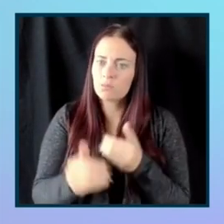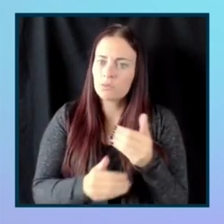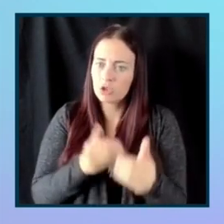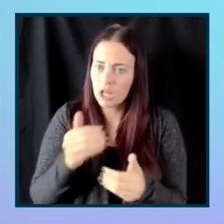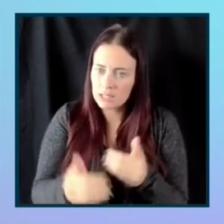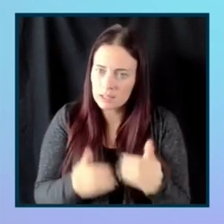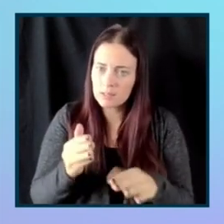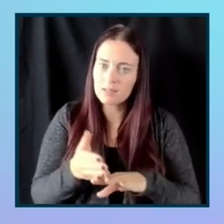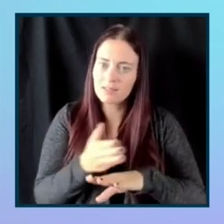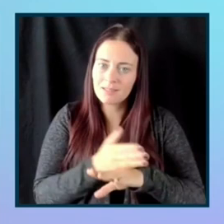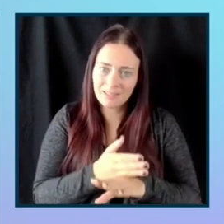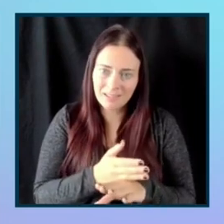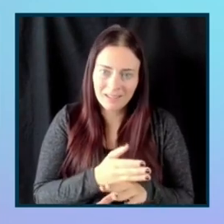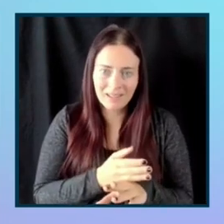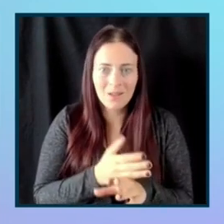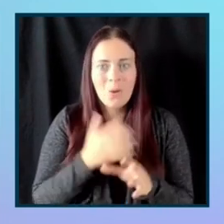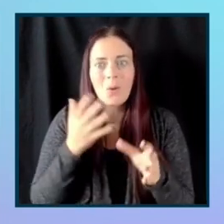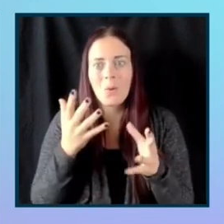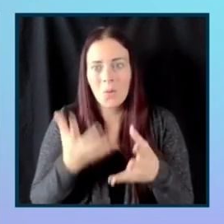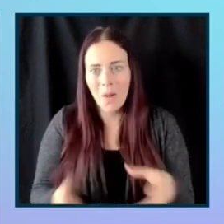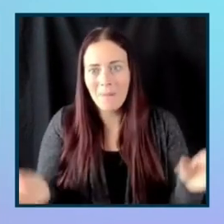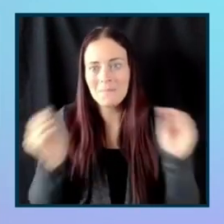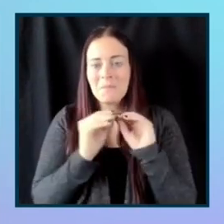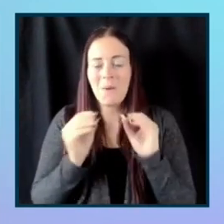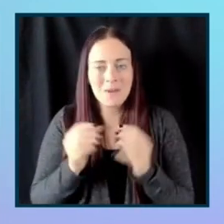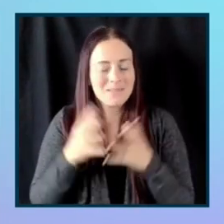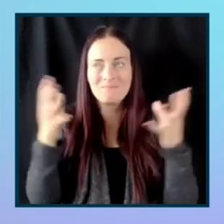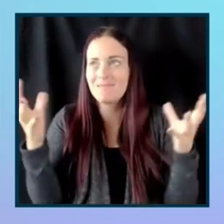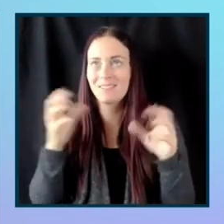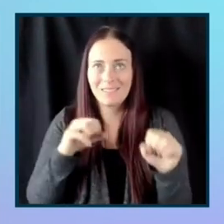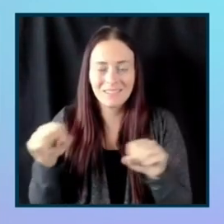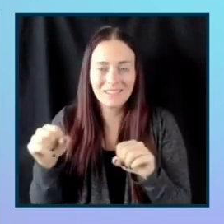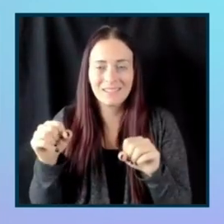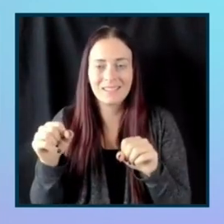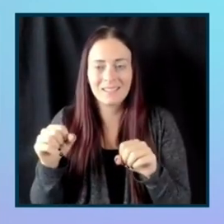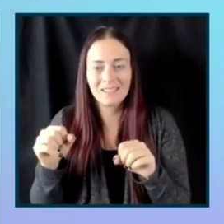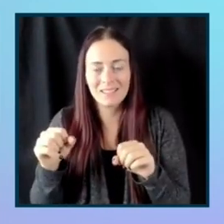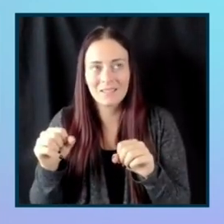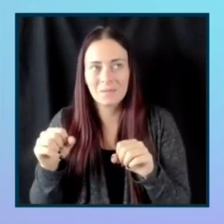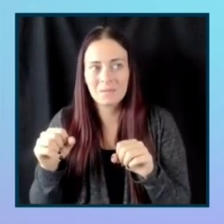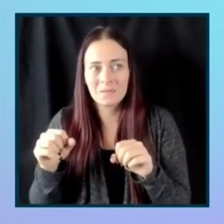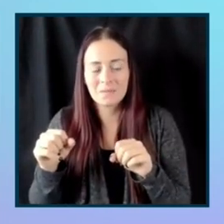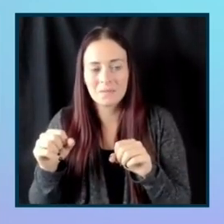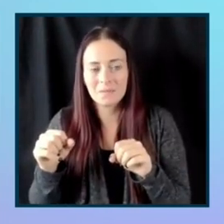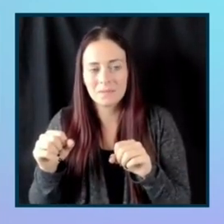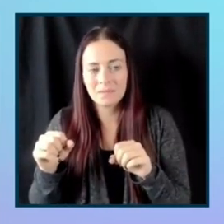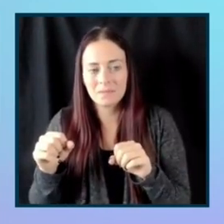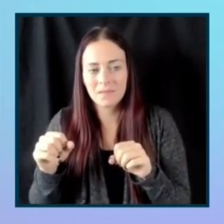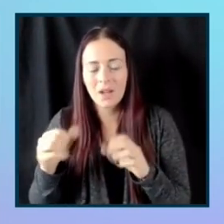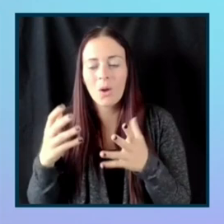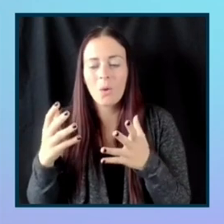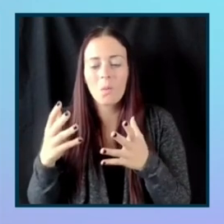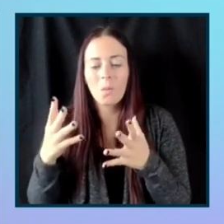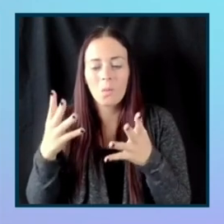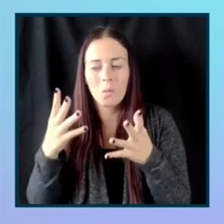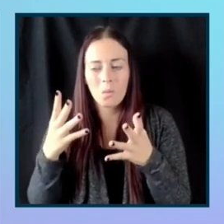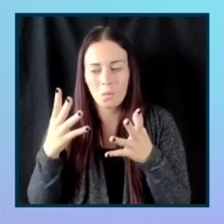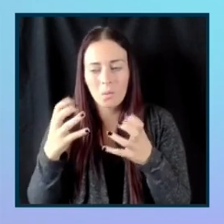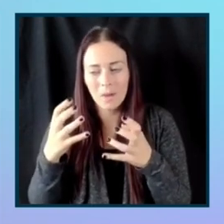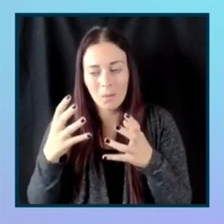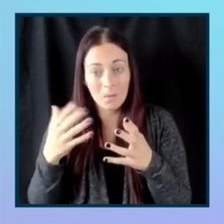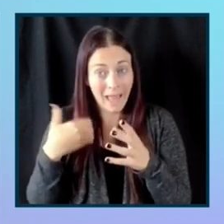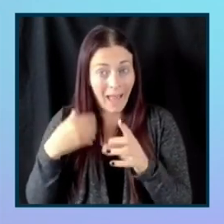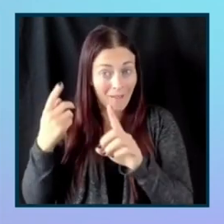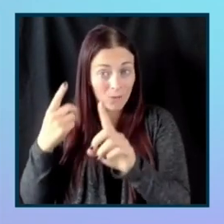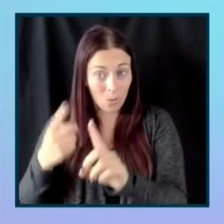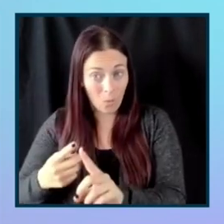a lot more progression than we want it to be, or then do a lot more progression to what we want it to be then versus